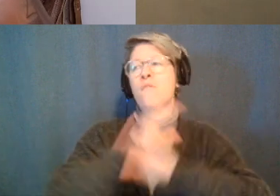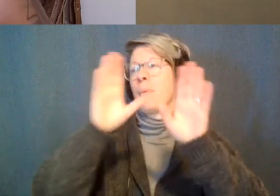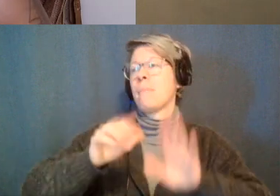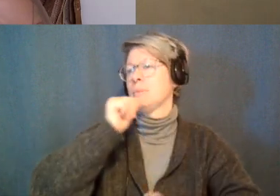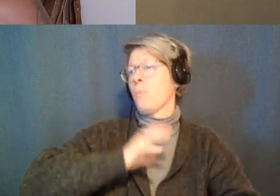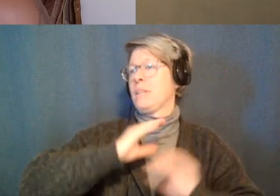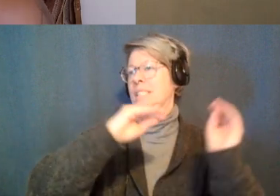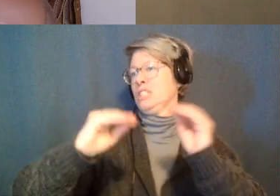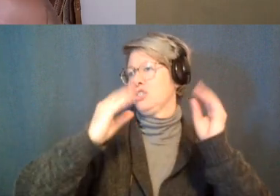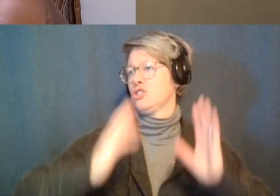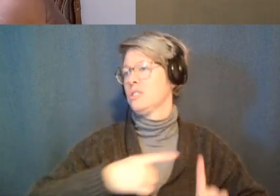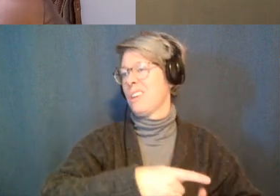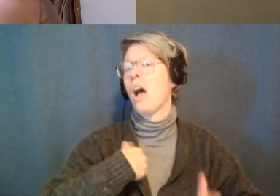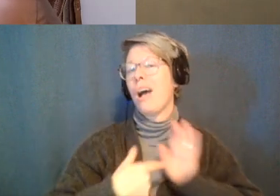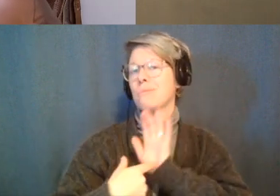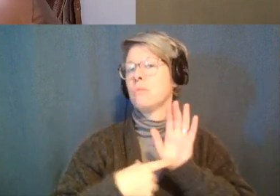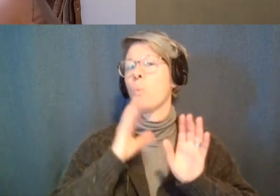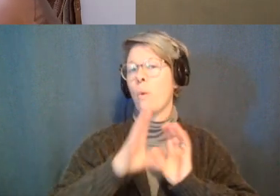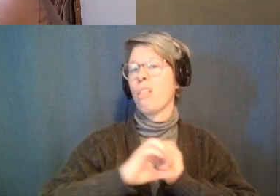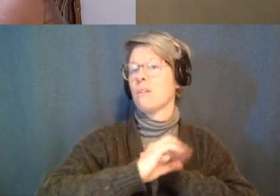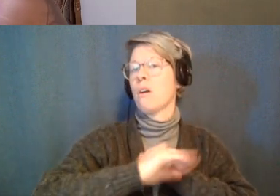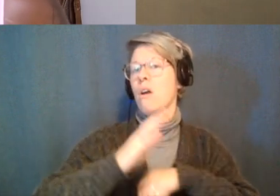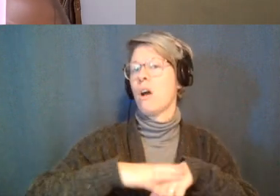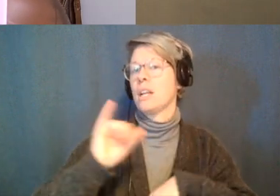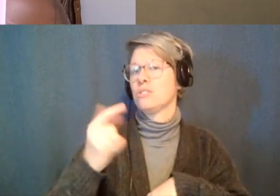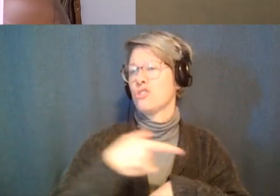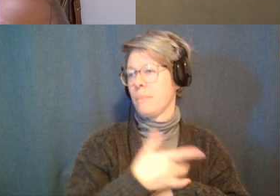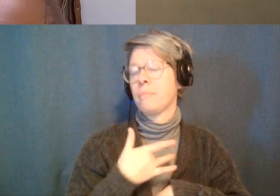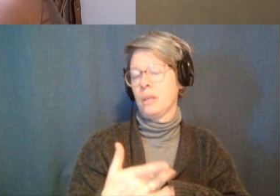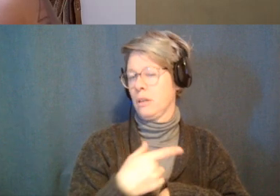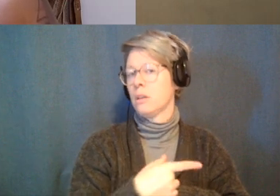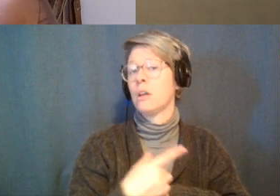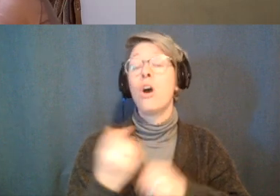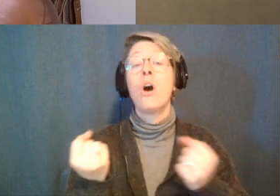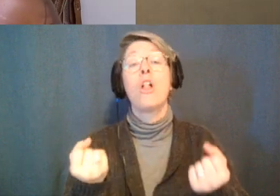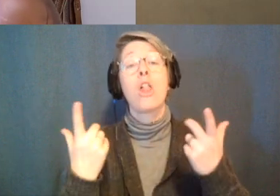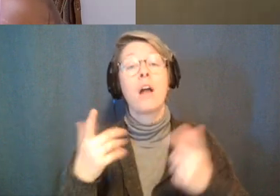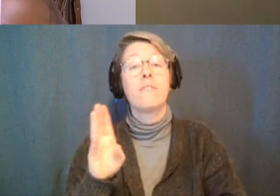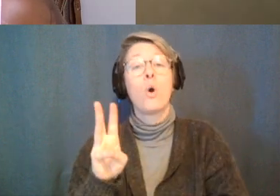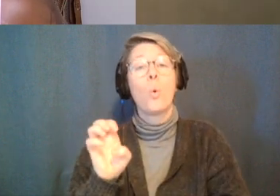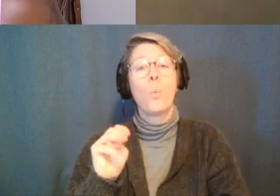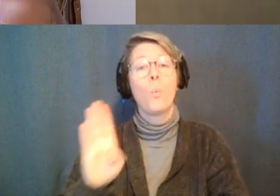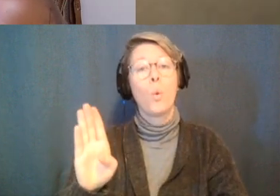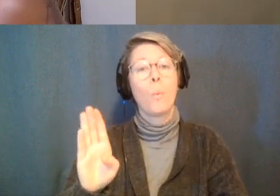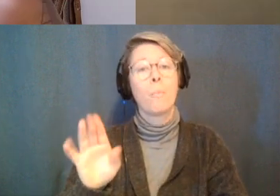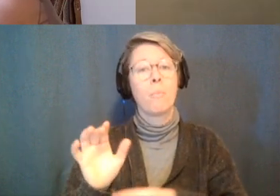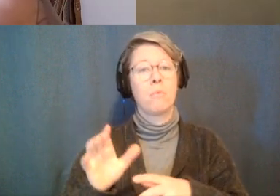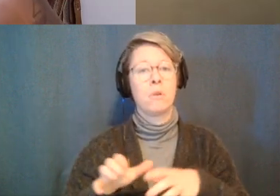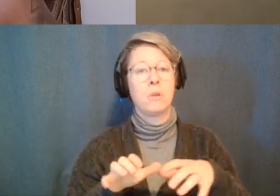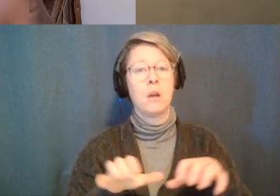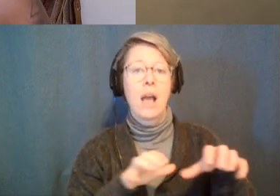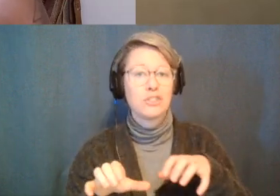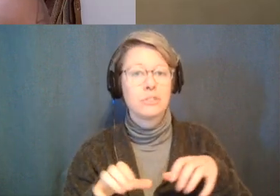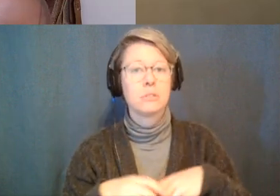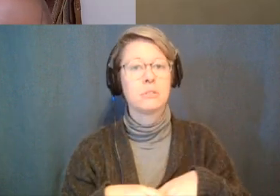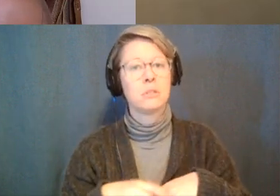share with i share them regularly on social media um there's a lot of womb practices for the sacred womb for for the woman like